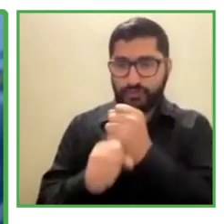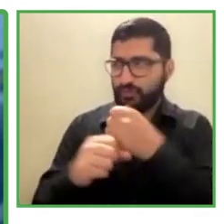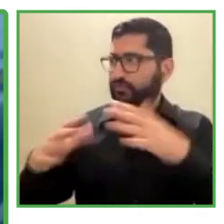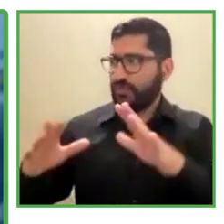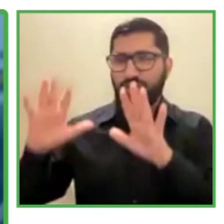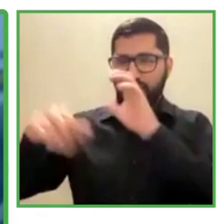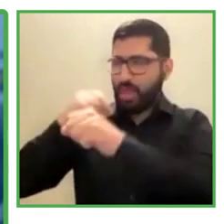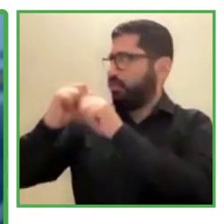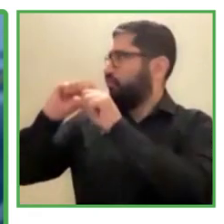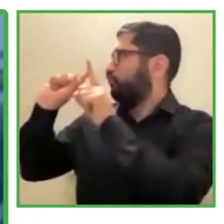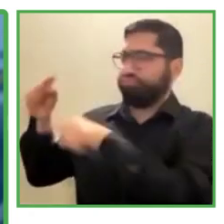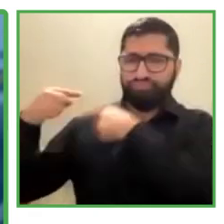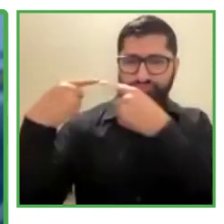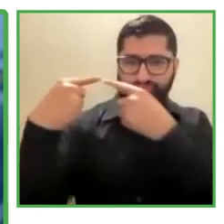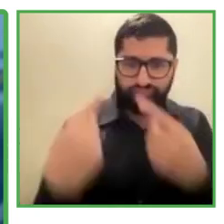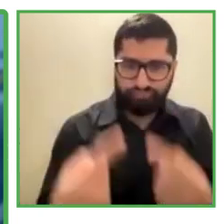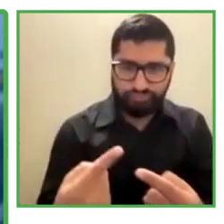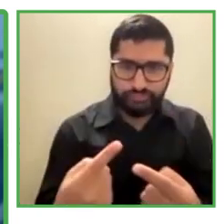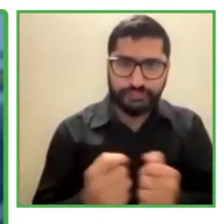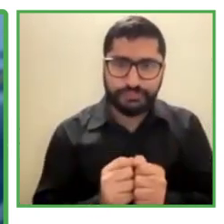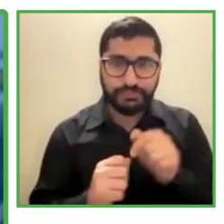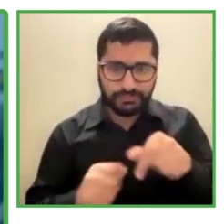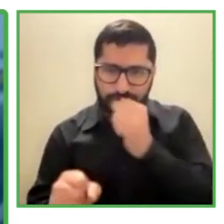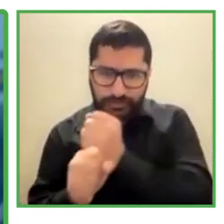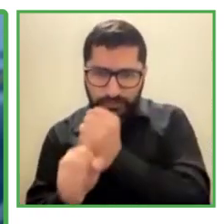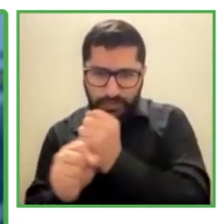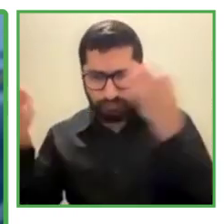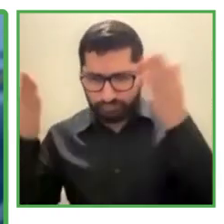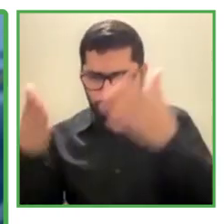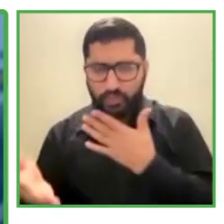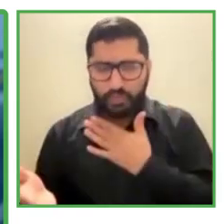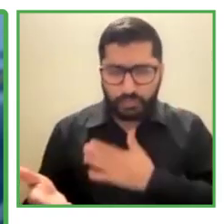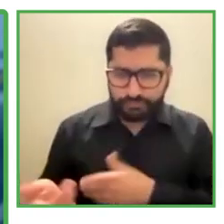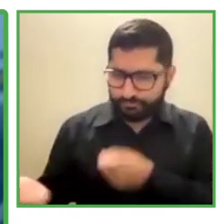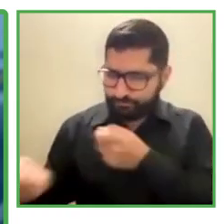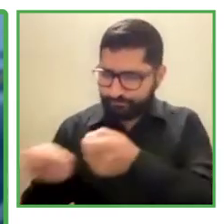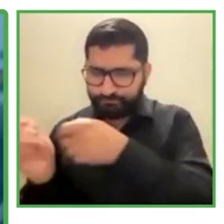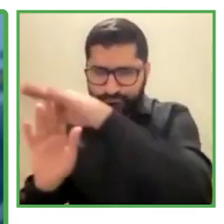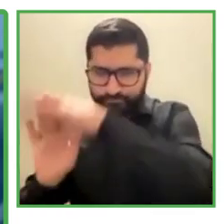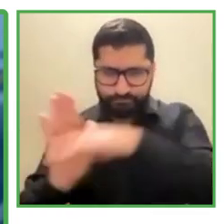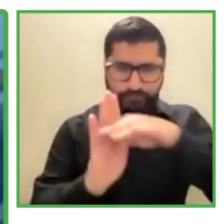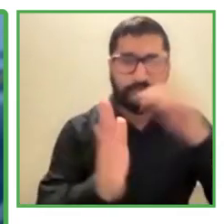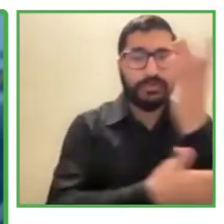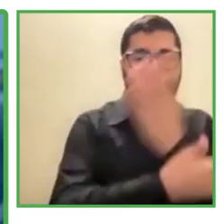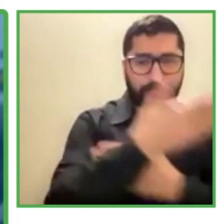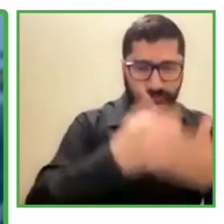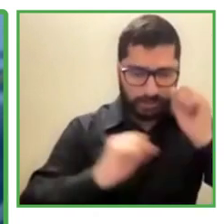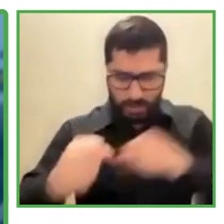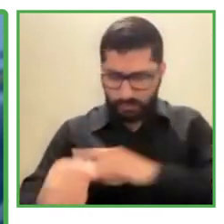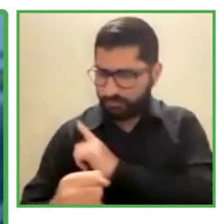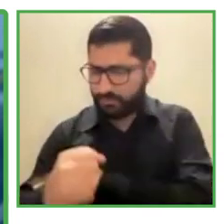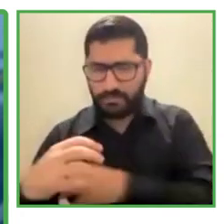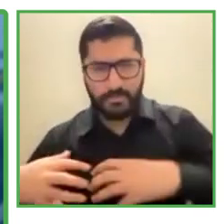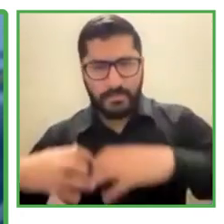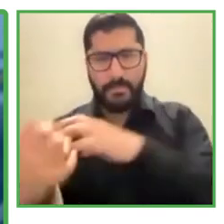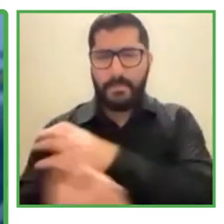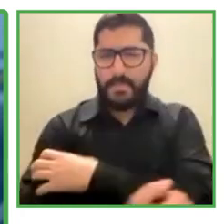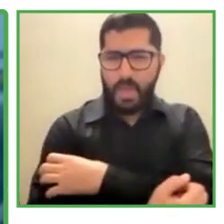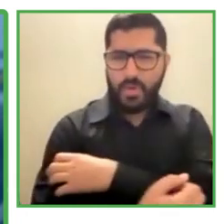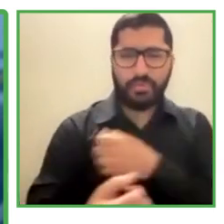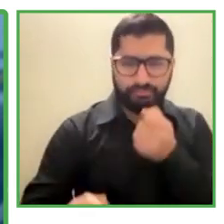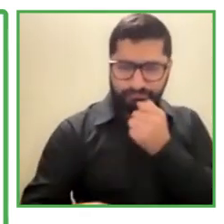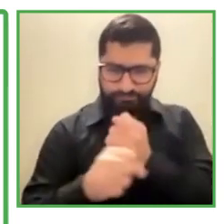disabilities to be empowered together to remove all barriers and to empower both persons with disabilities